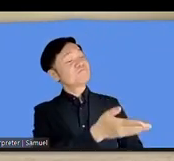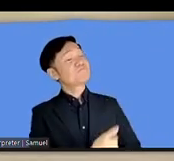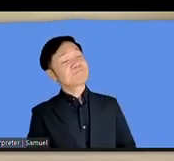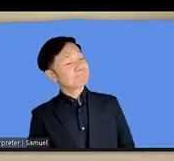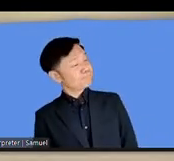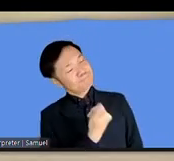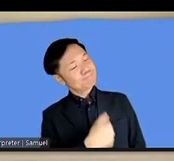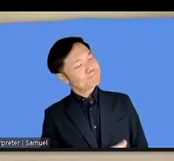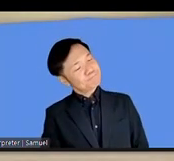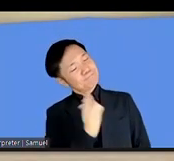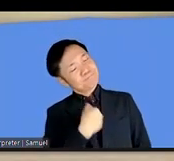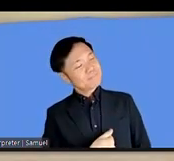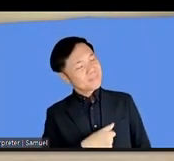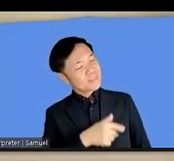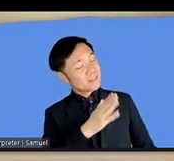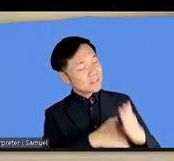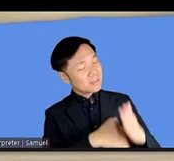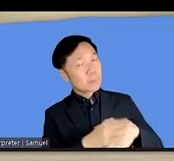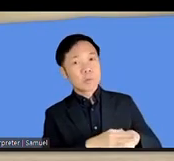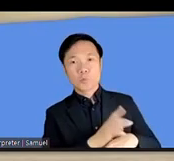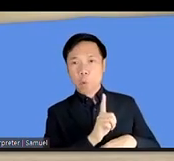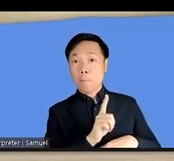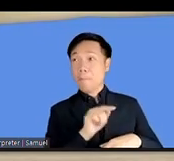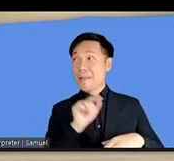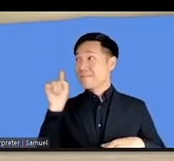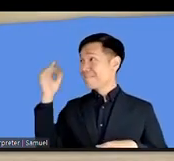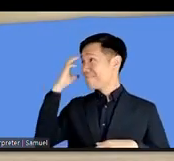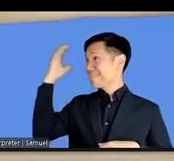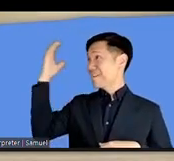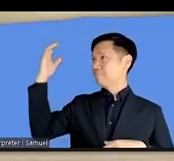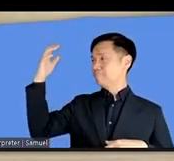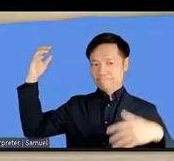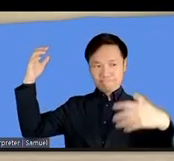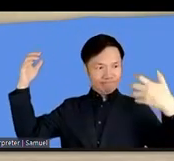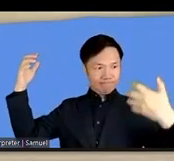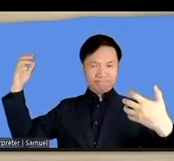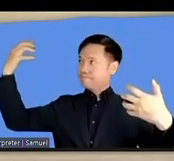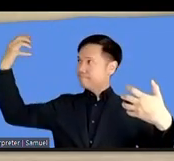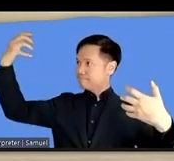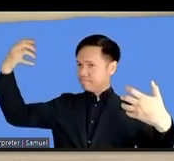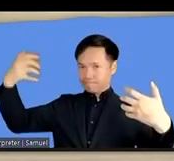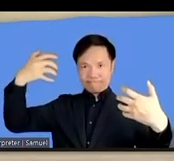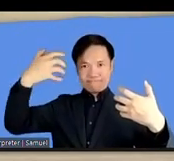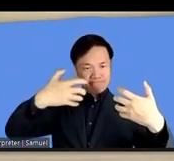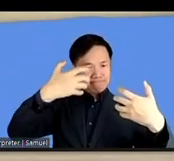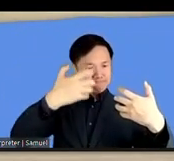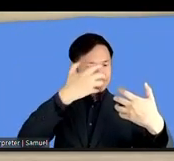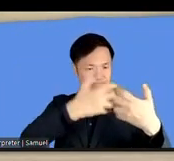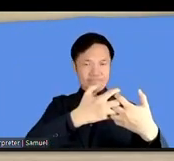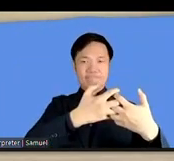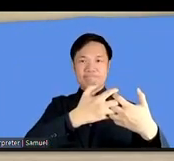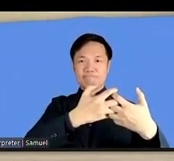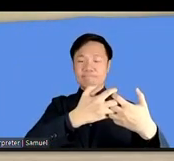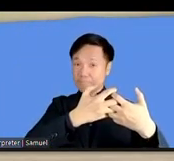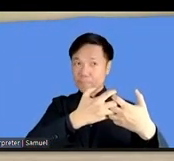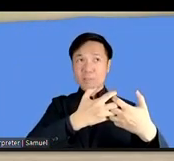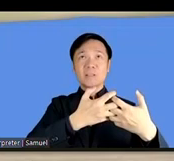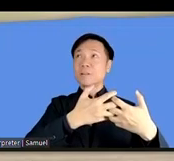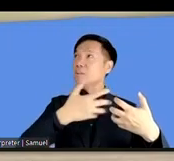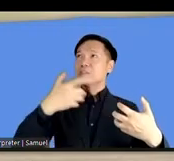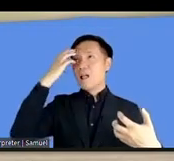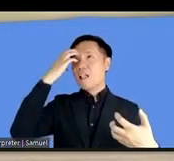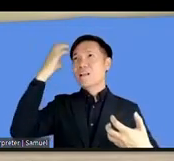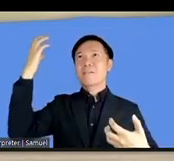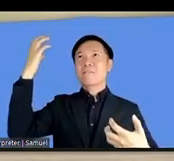system making it comfortable and accessible itself for people with disabilities